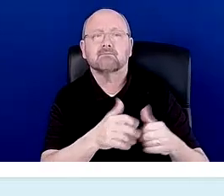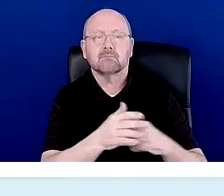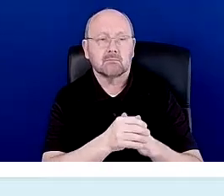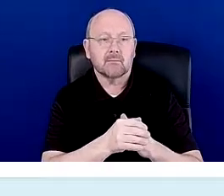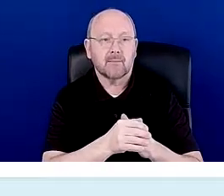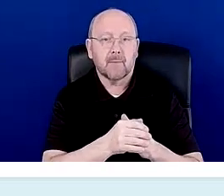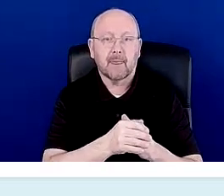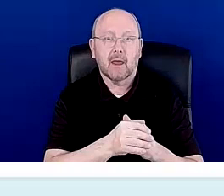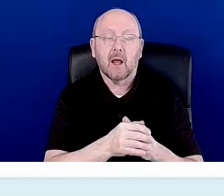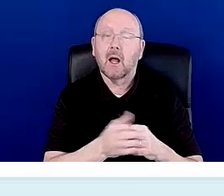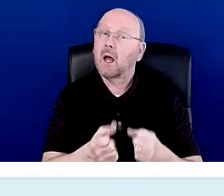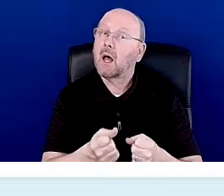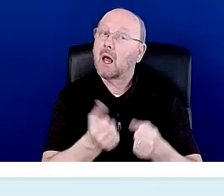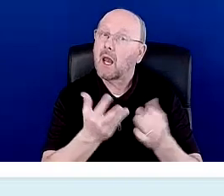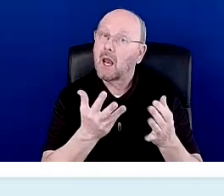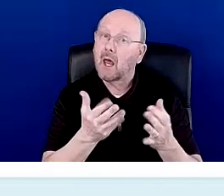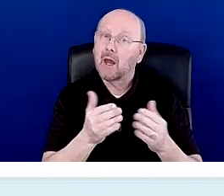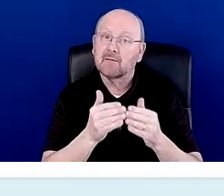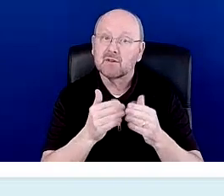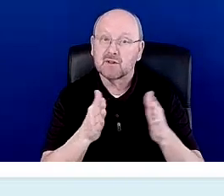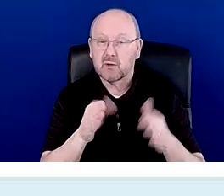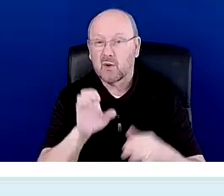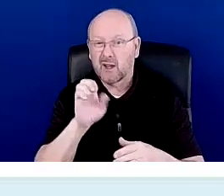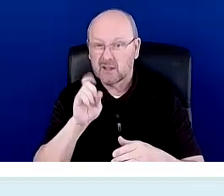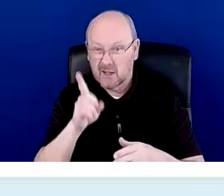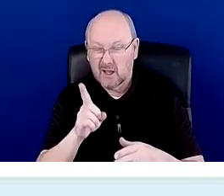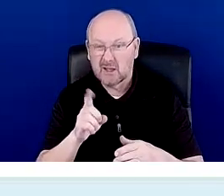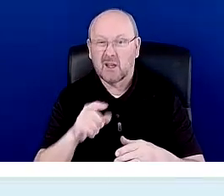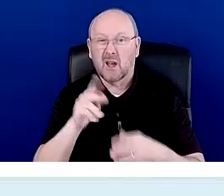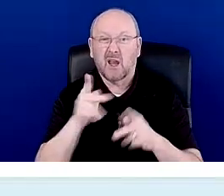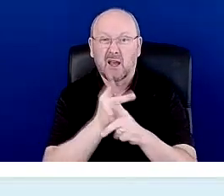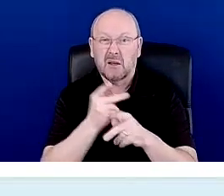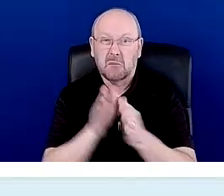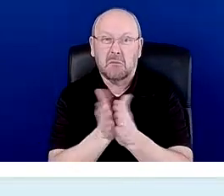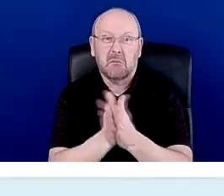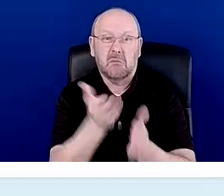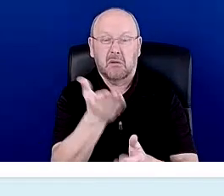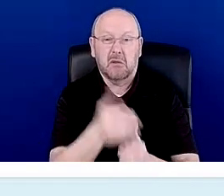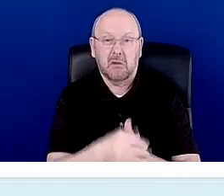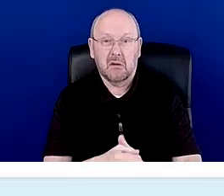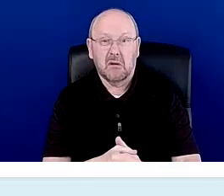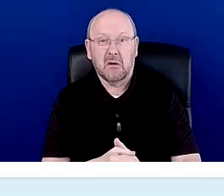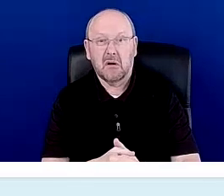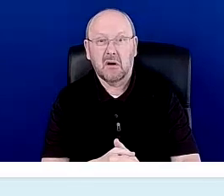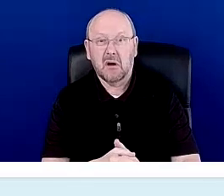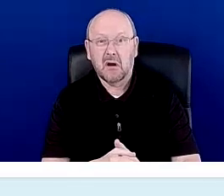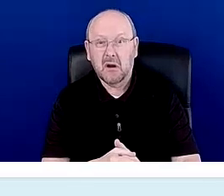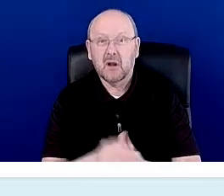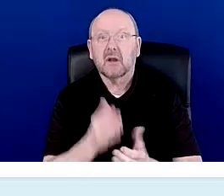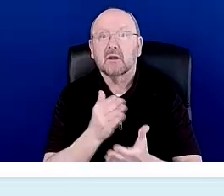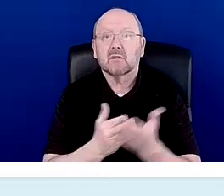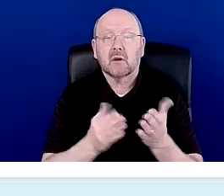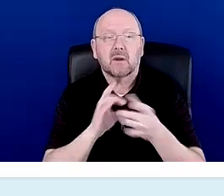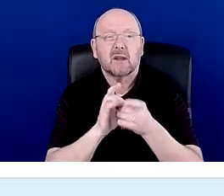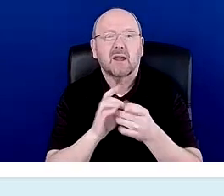uh, there's quite a few general ed, um, textbooks in here. Um, and even some things having to do with college success